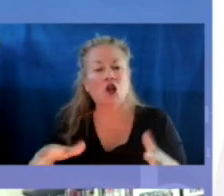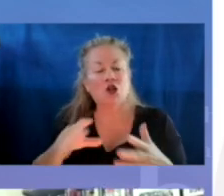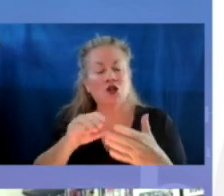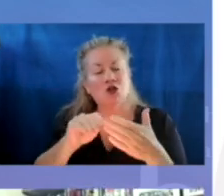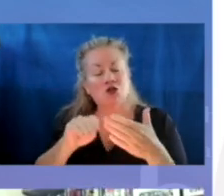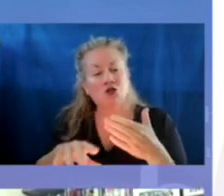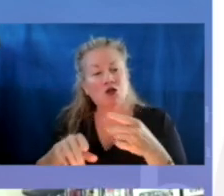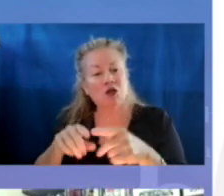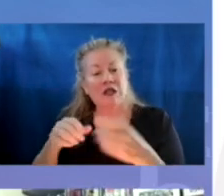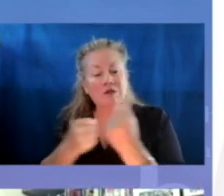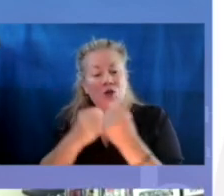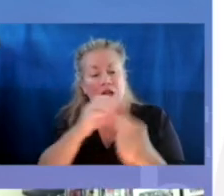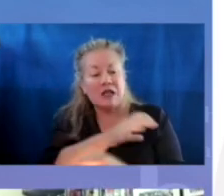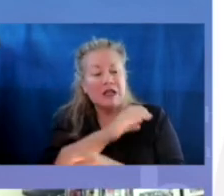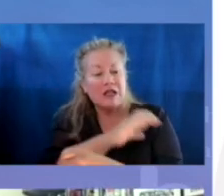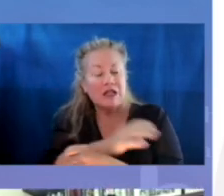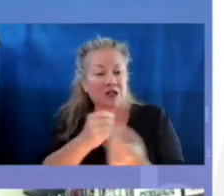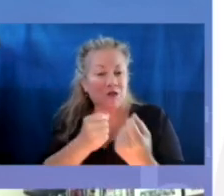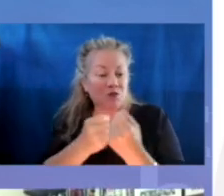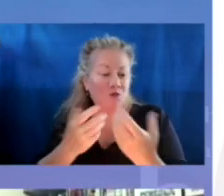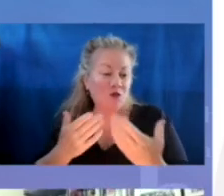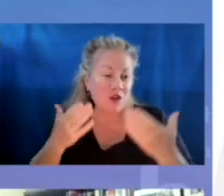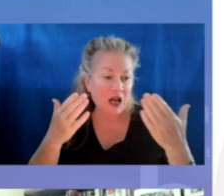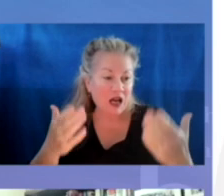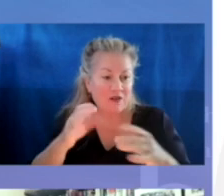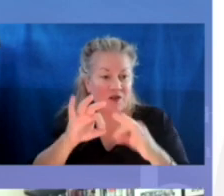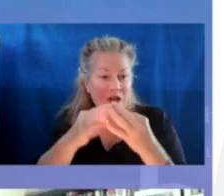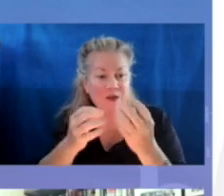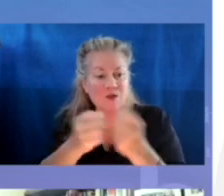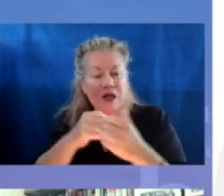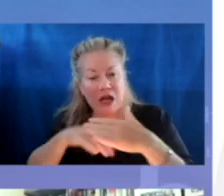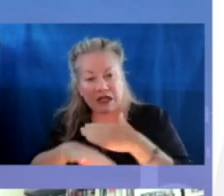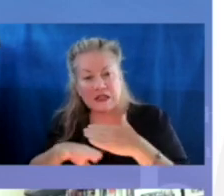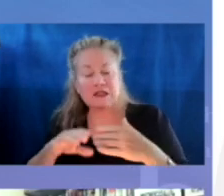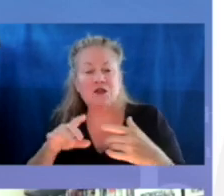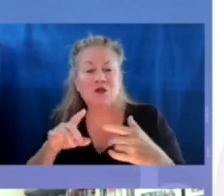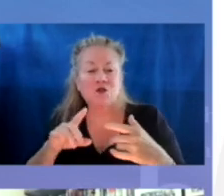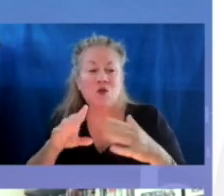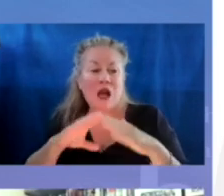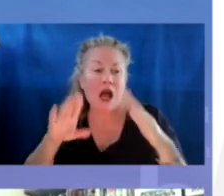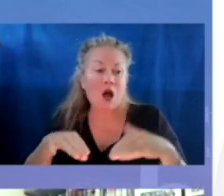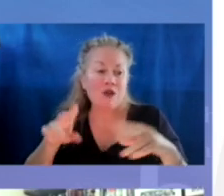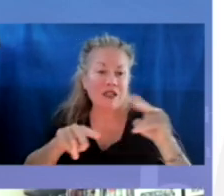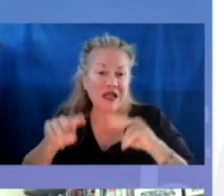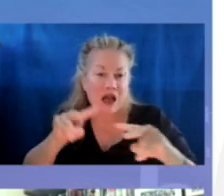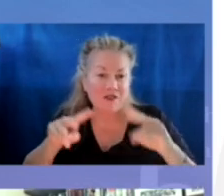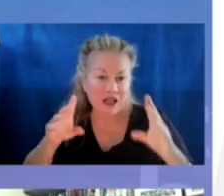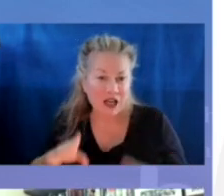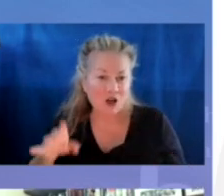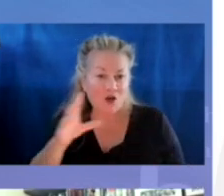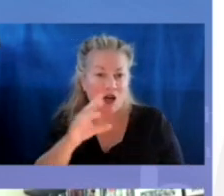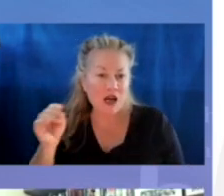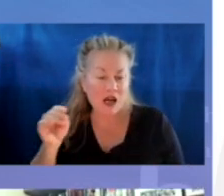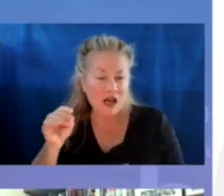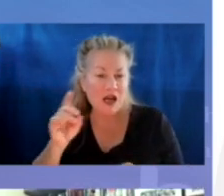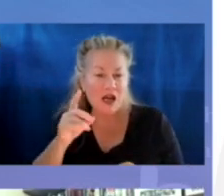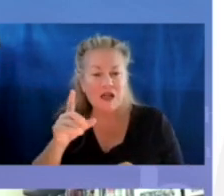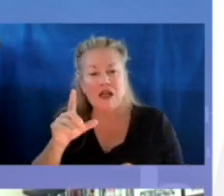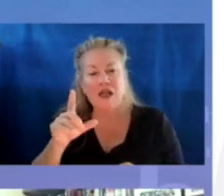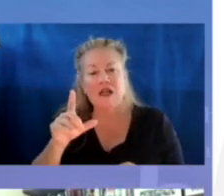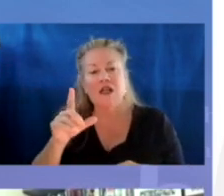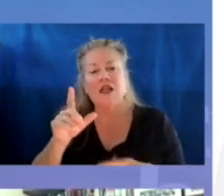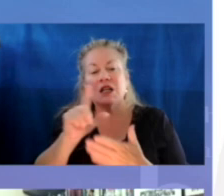support clinics across the district to provide families with access to housing navigators as well as legal